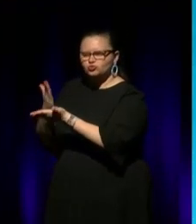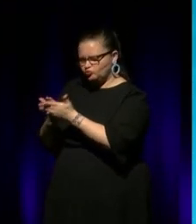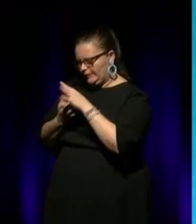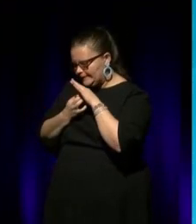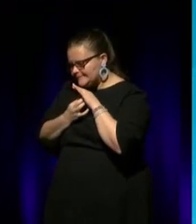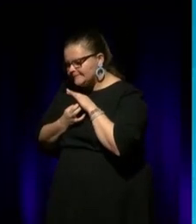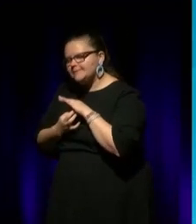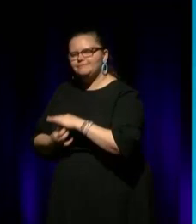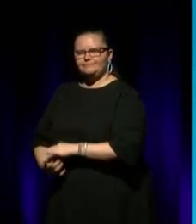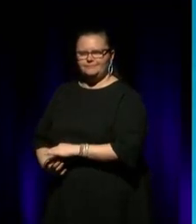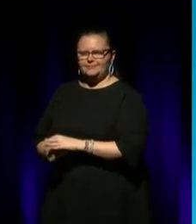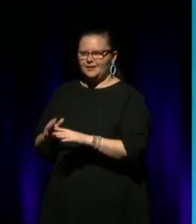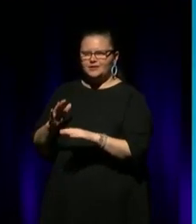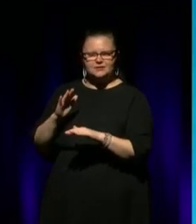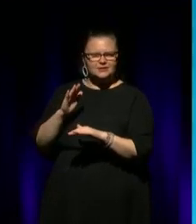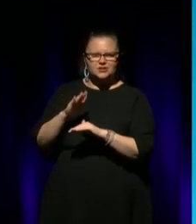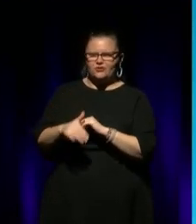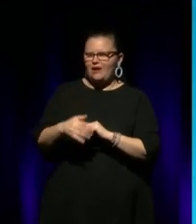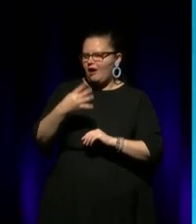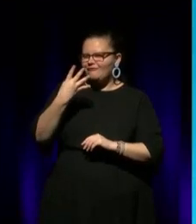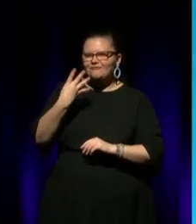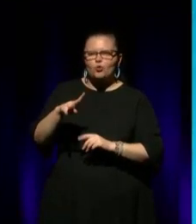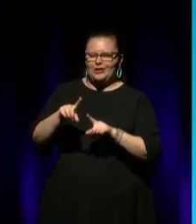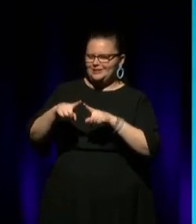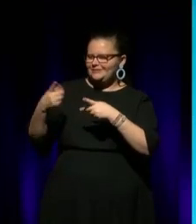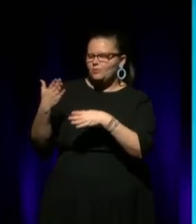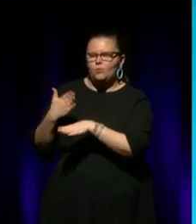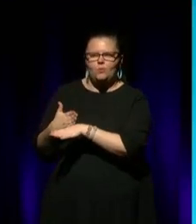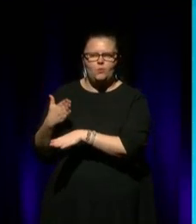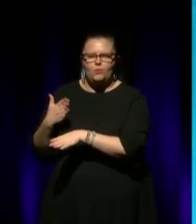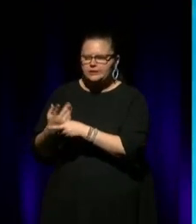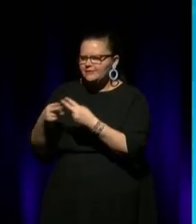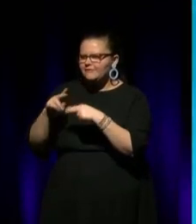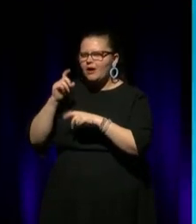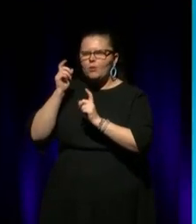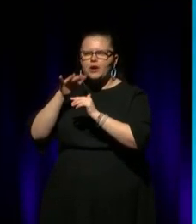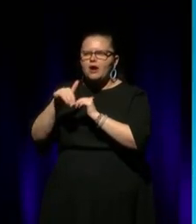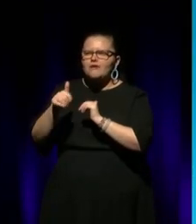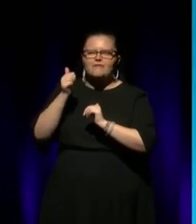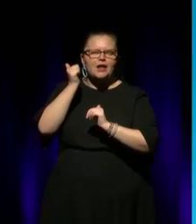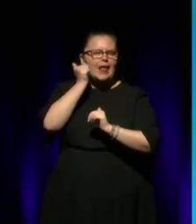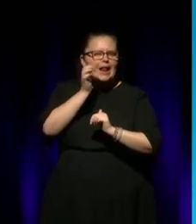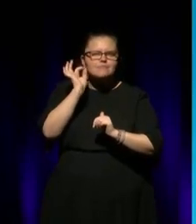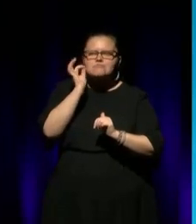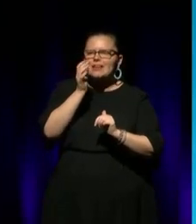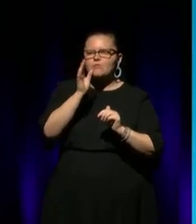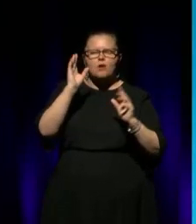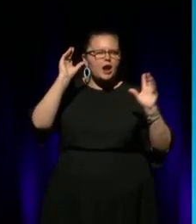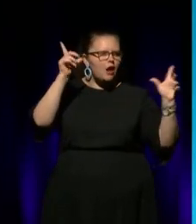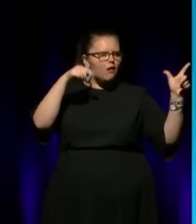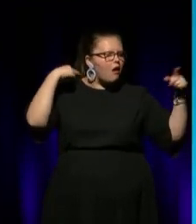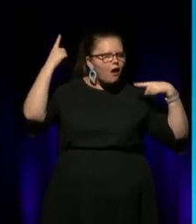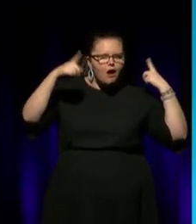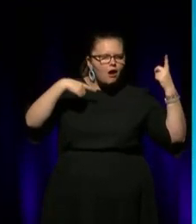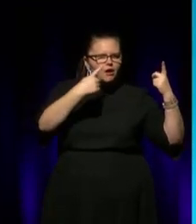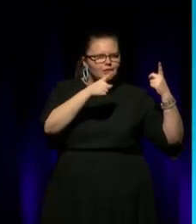You know, there's over 27 works. There's over 40 works that I've done. If I worried about the black and white noise outside, there's no way I could have got any